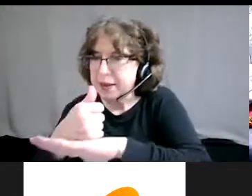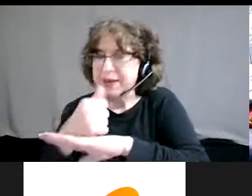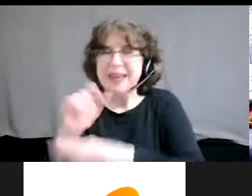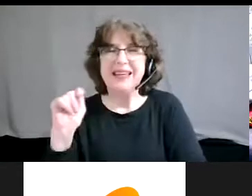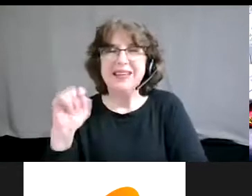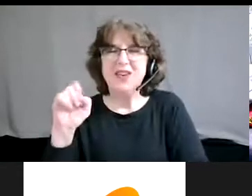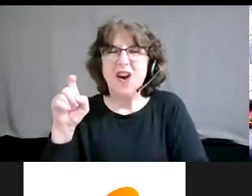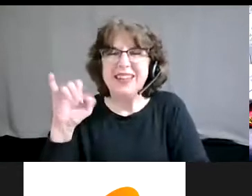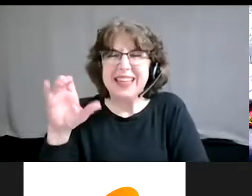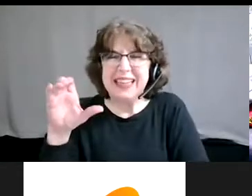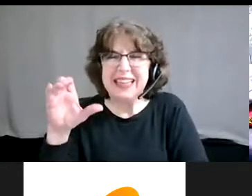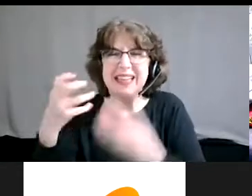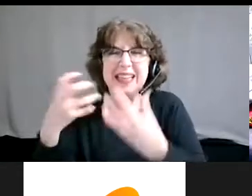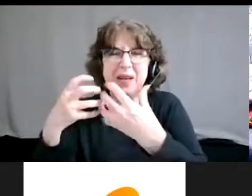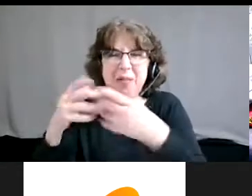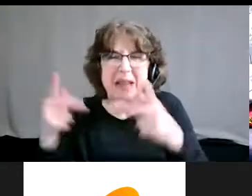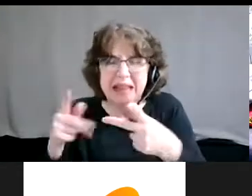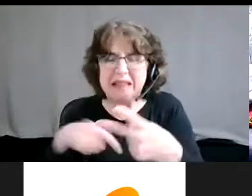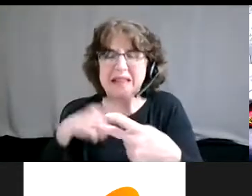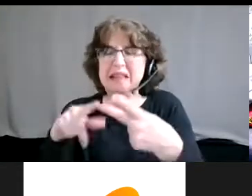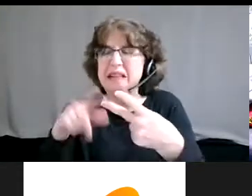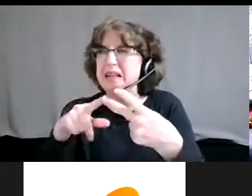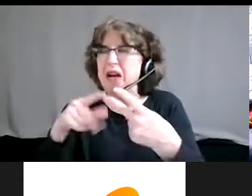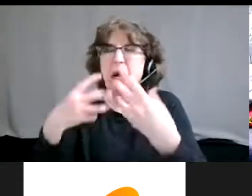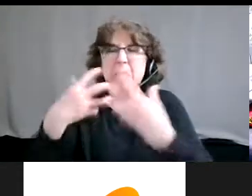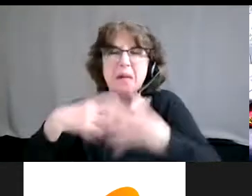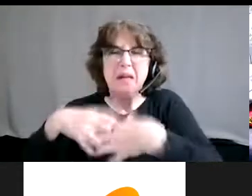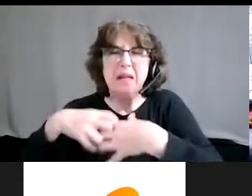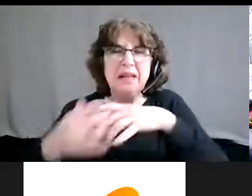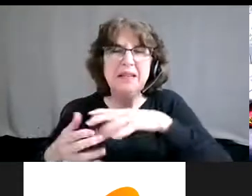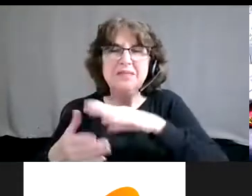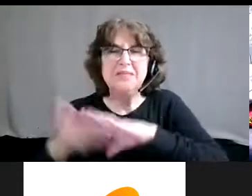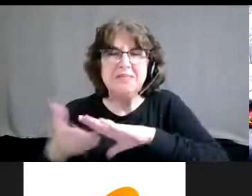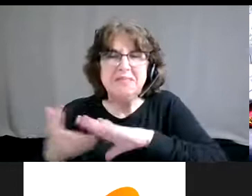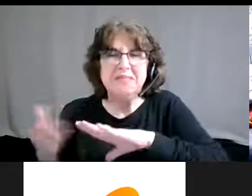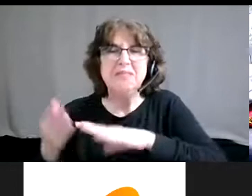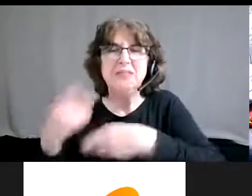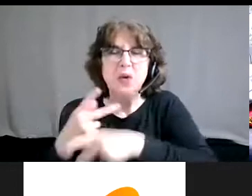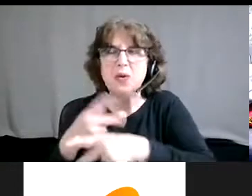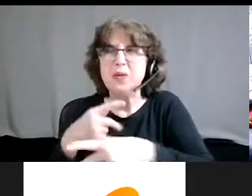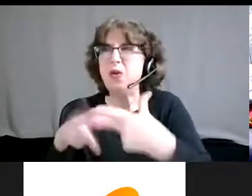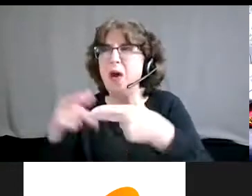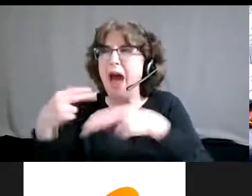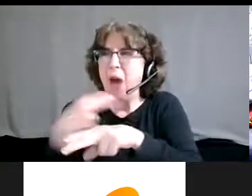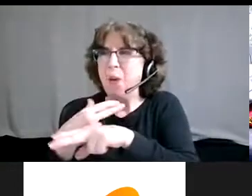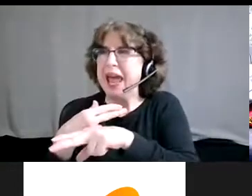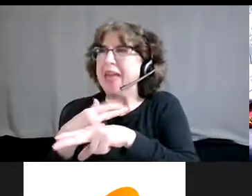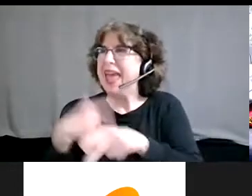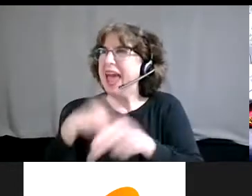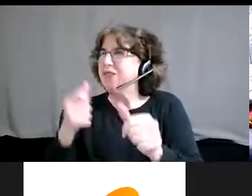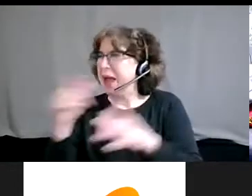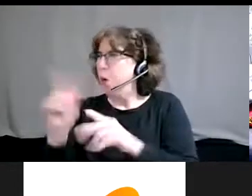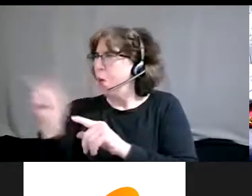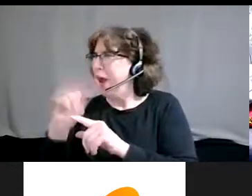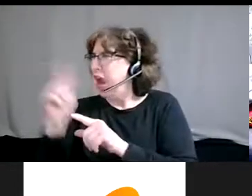plant or something like that, there has to be runoff somewhere. So they plan that and that runoff goes over those